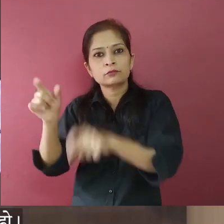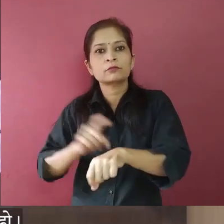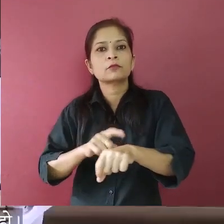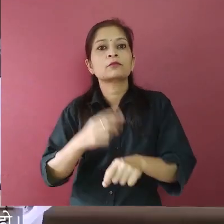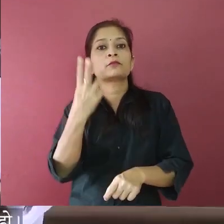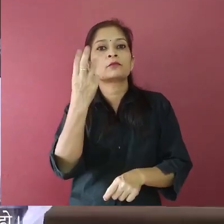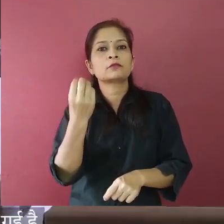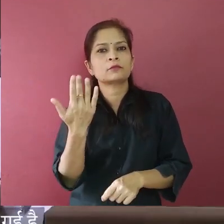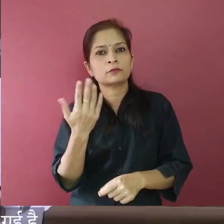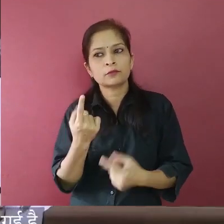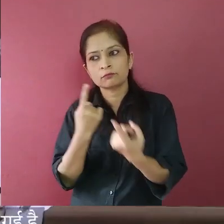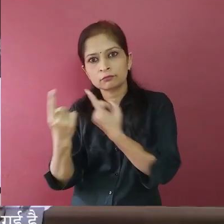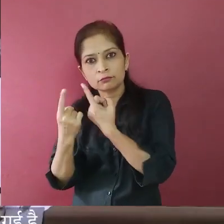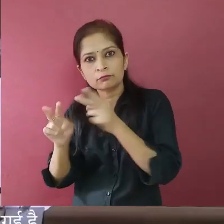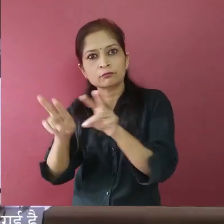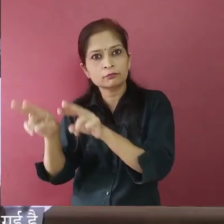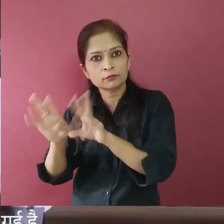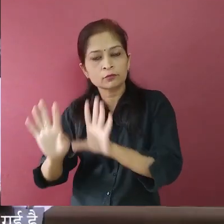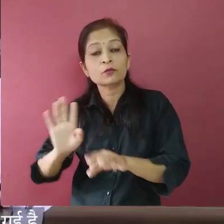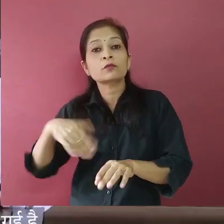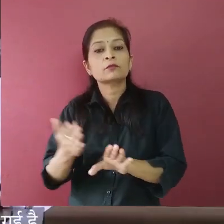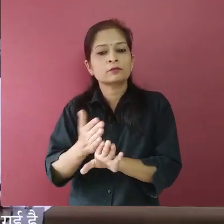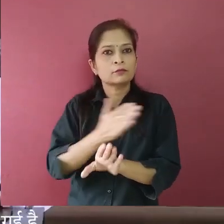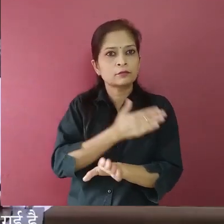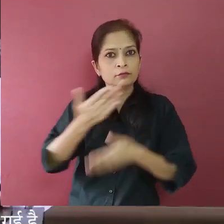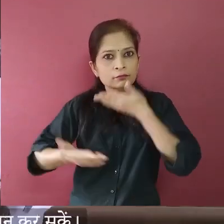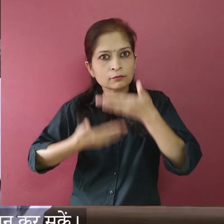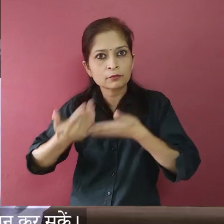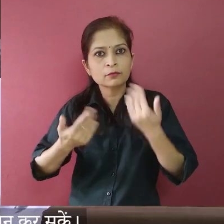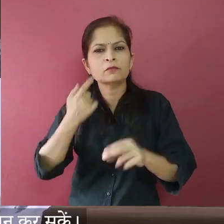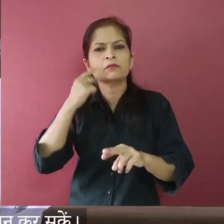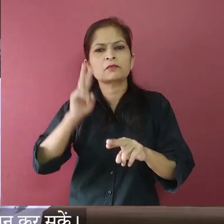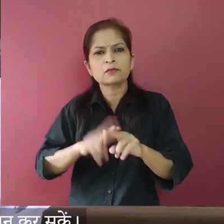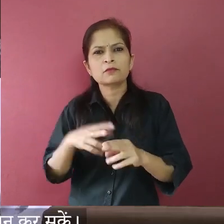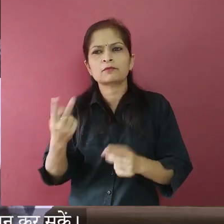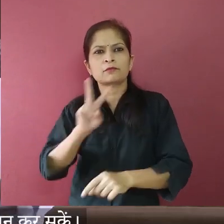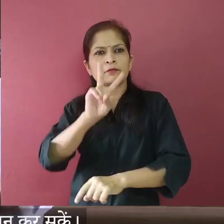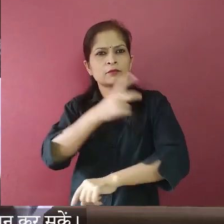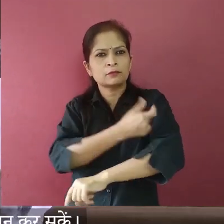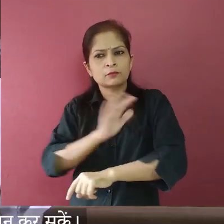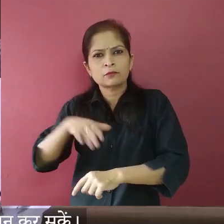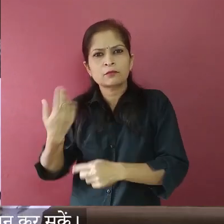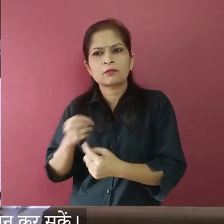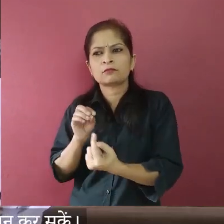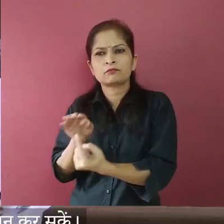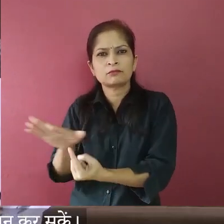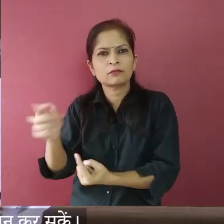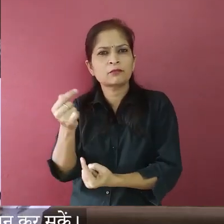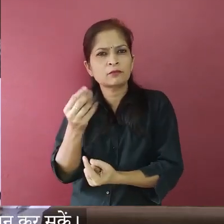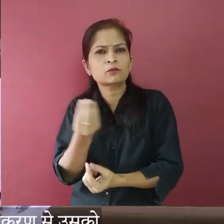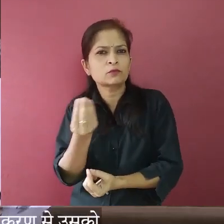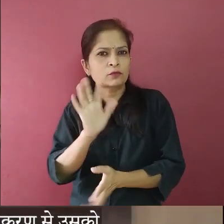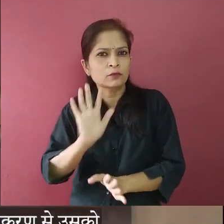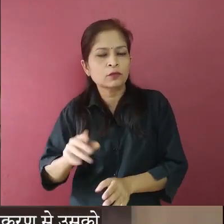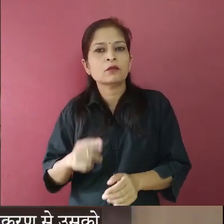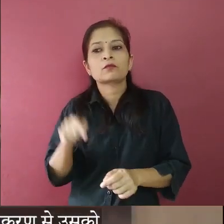happen and training has been done so that they can manage any acute side effects with the available drugs which are provided in the